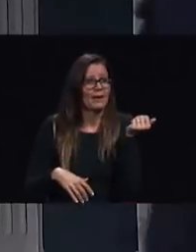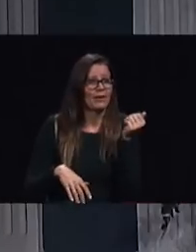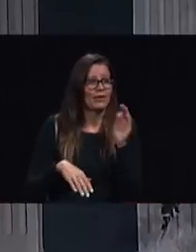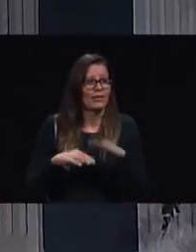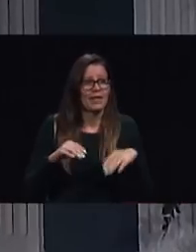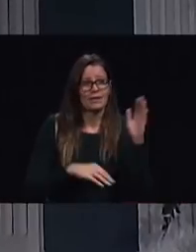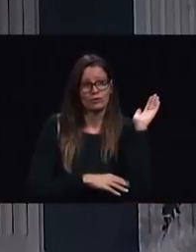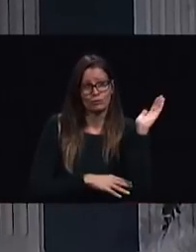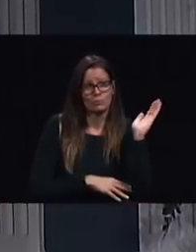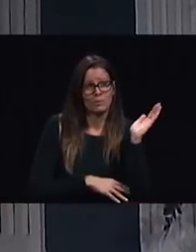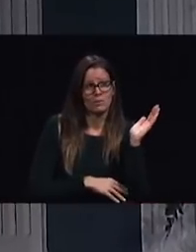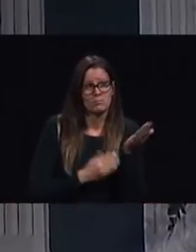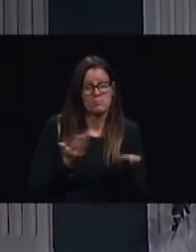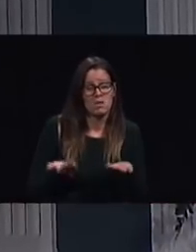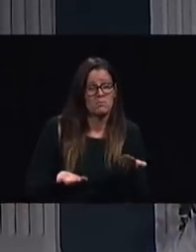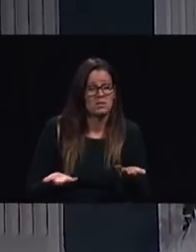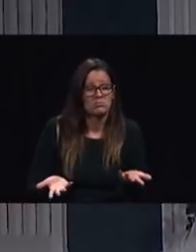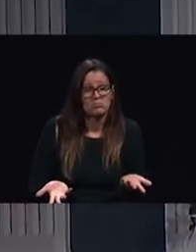thank you Peter